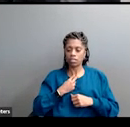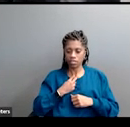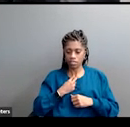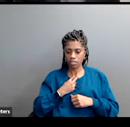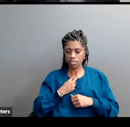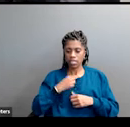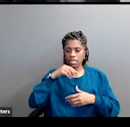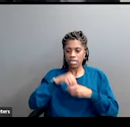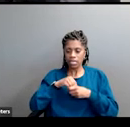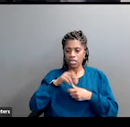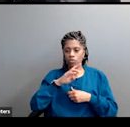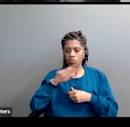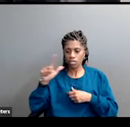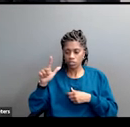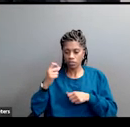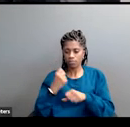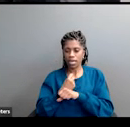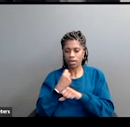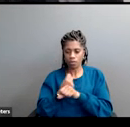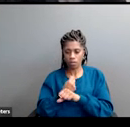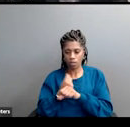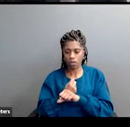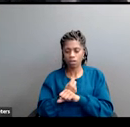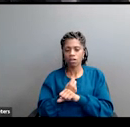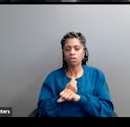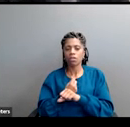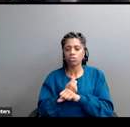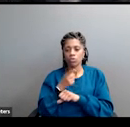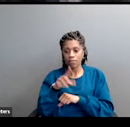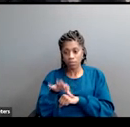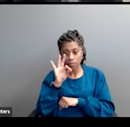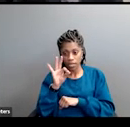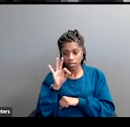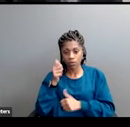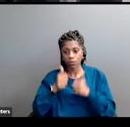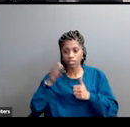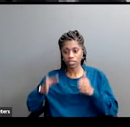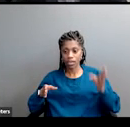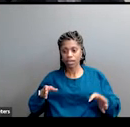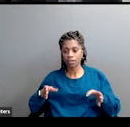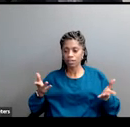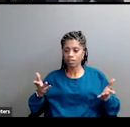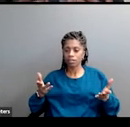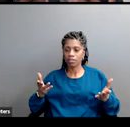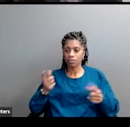out on top, pick a side. And so when liberals and progressives say,